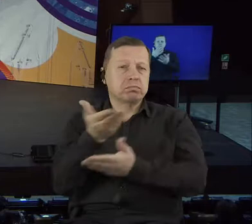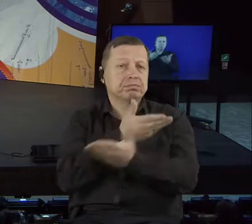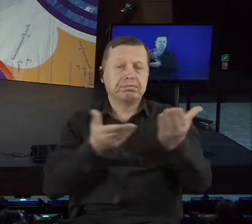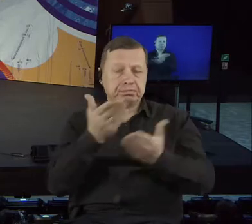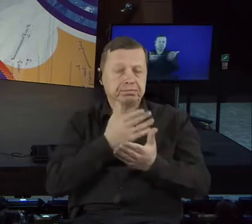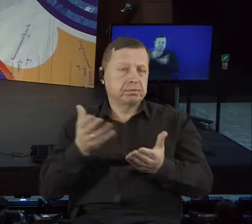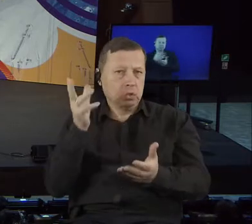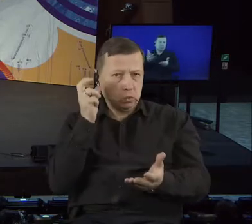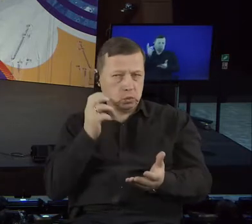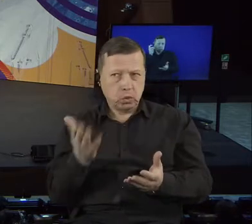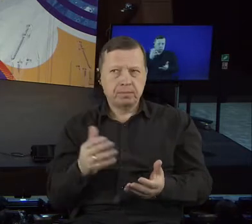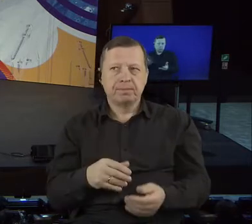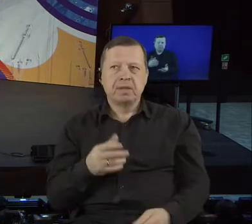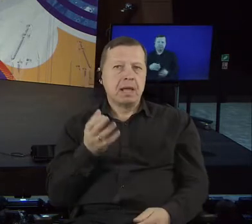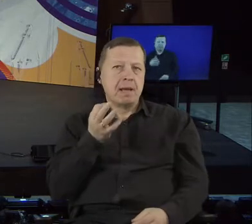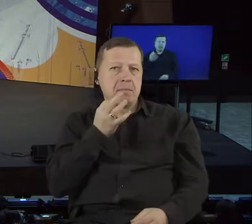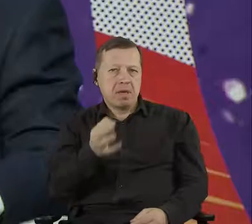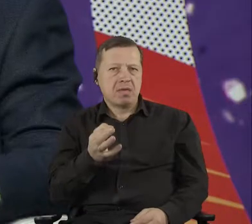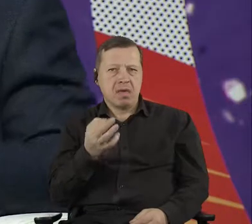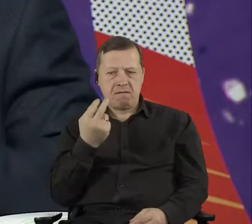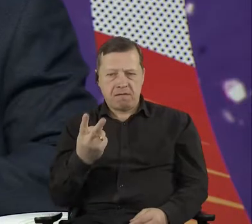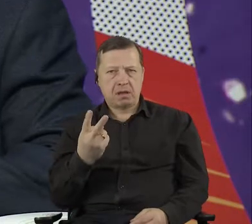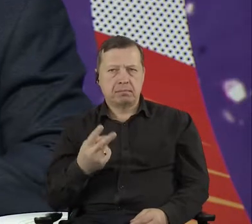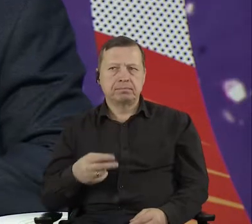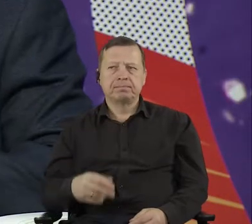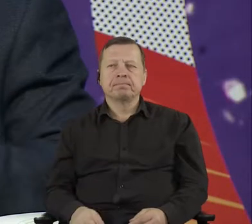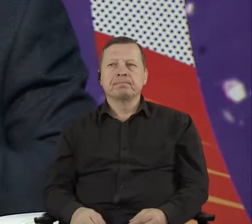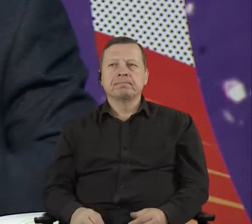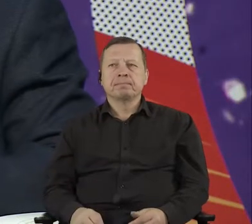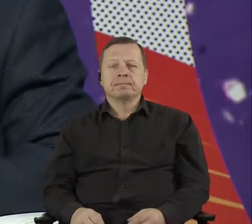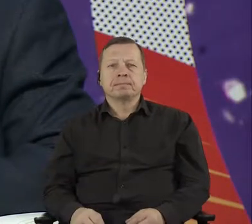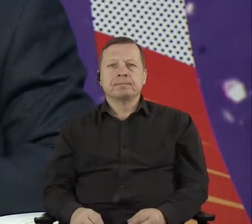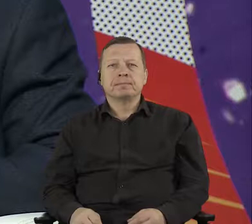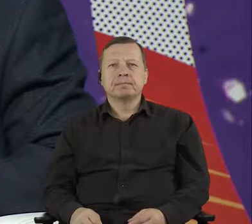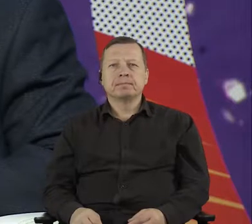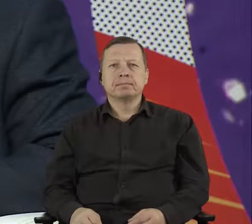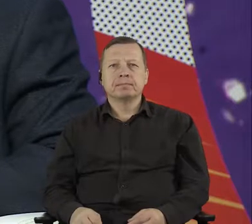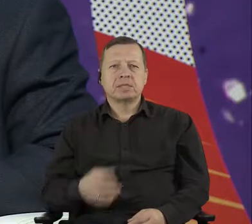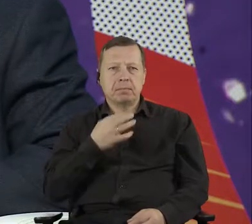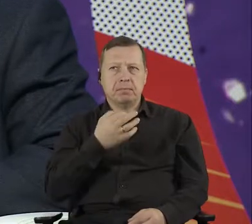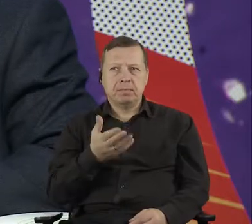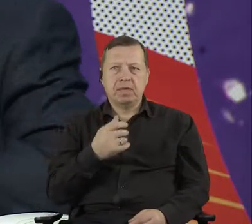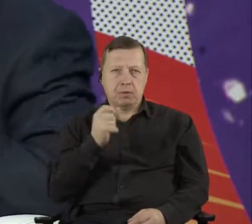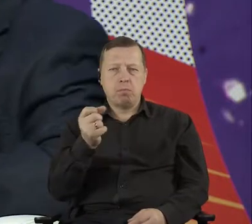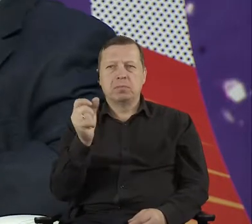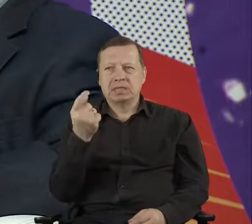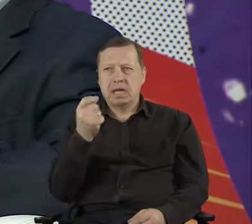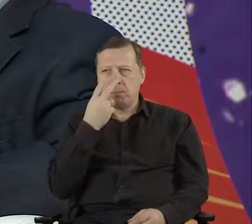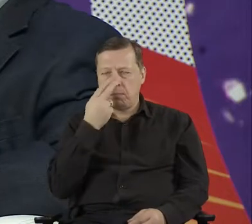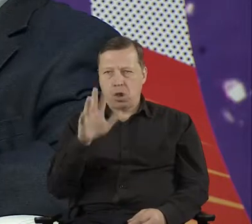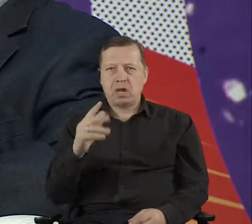questions that we have over here is one, and I'm going to show it right now. Oh yes, I activated